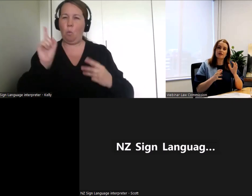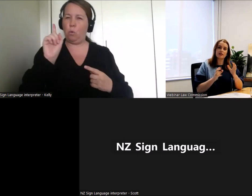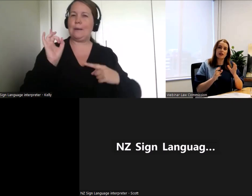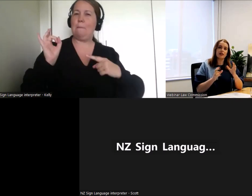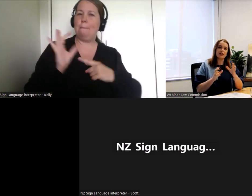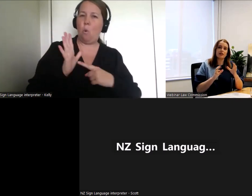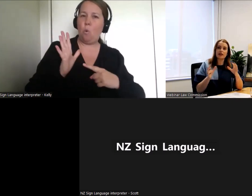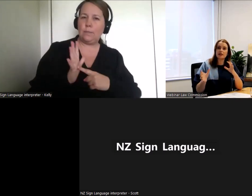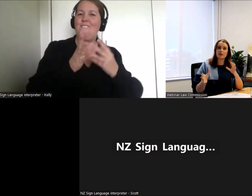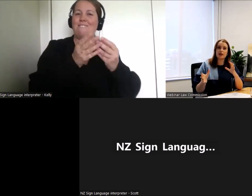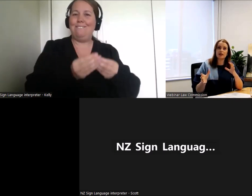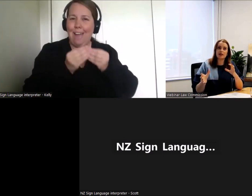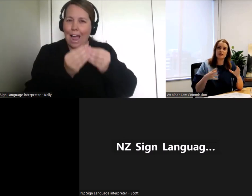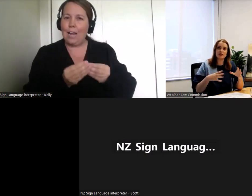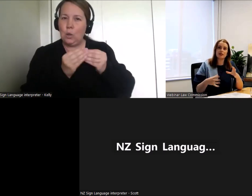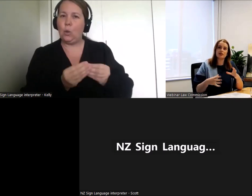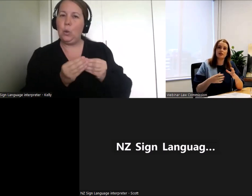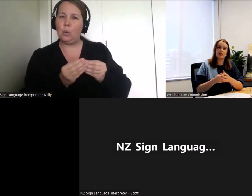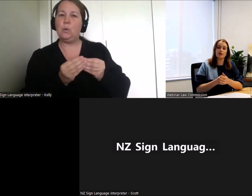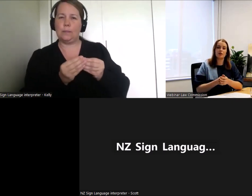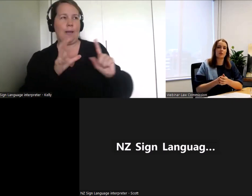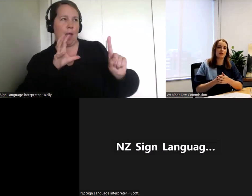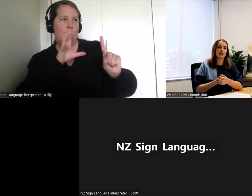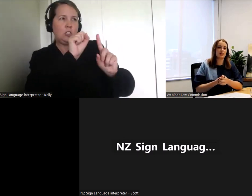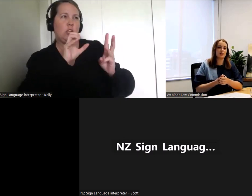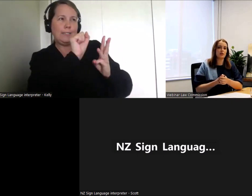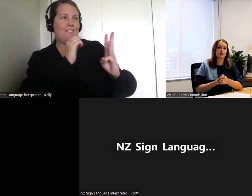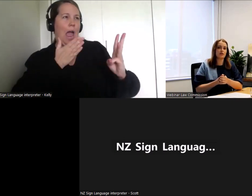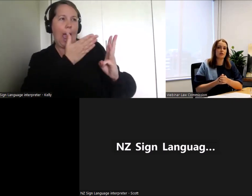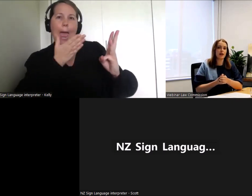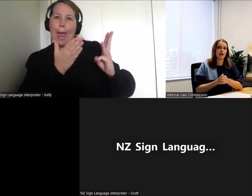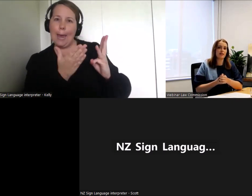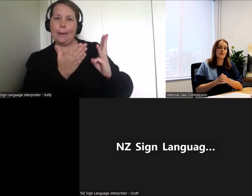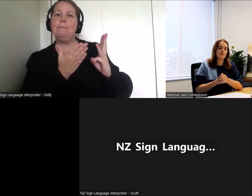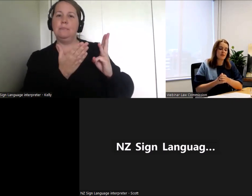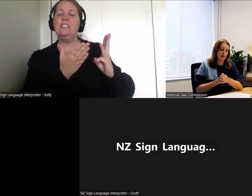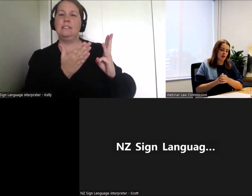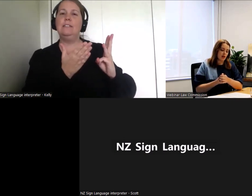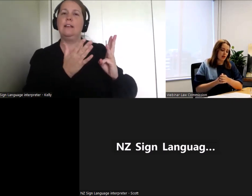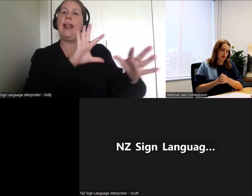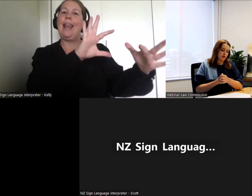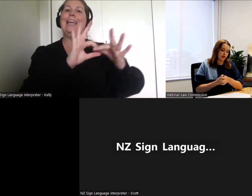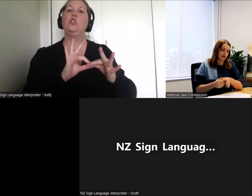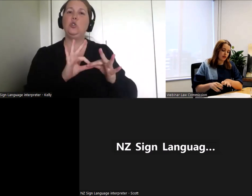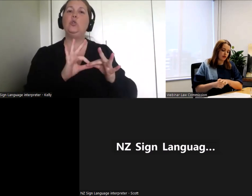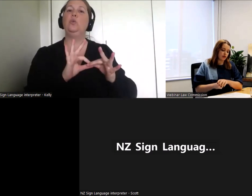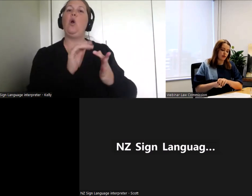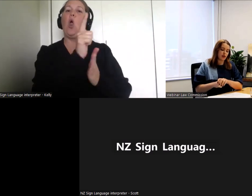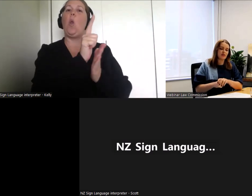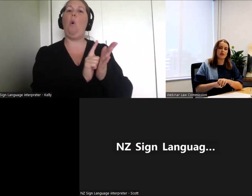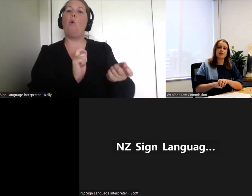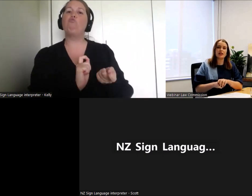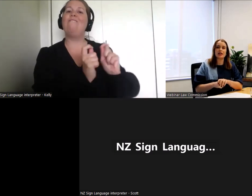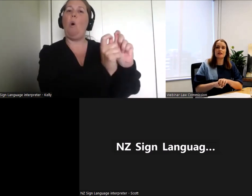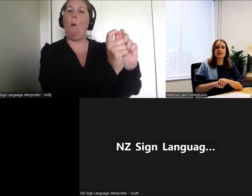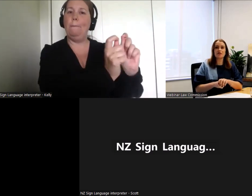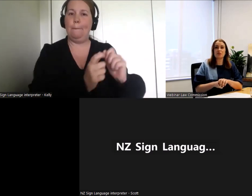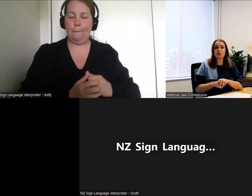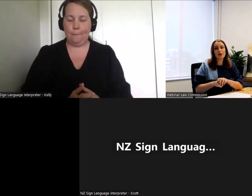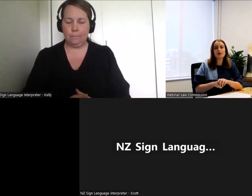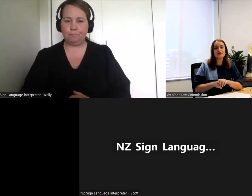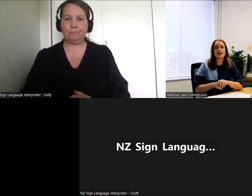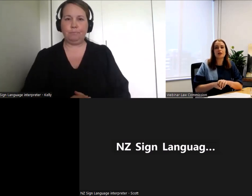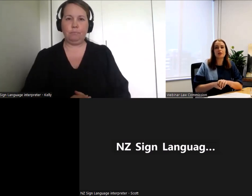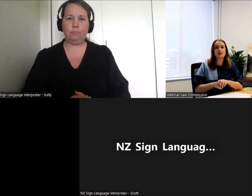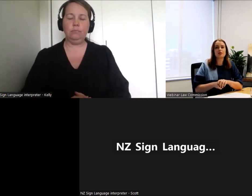objectives that need to be considered in a particular law reform area. So for this review we've set out